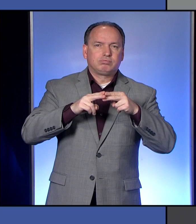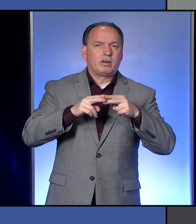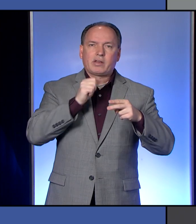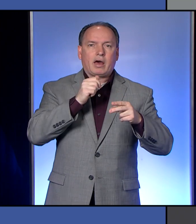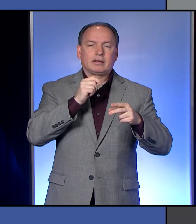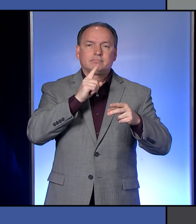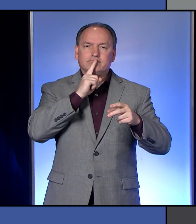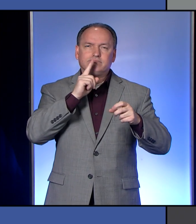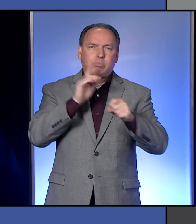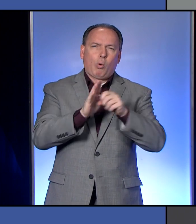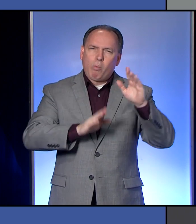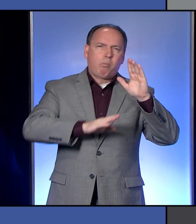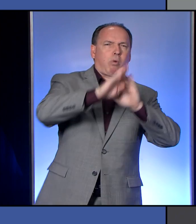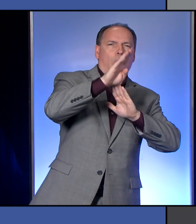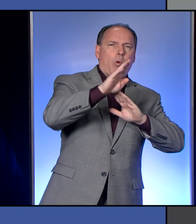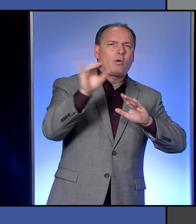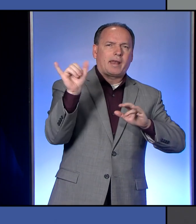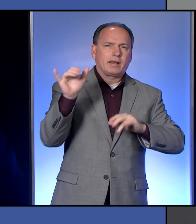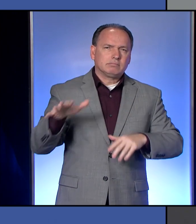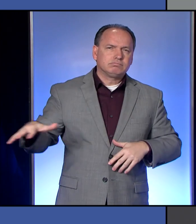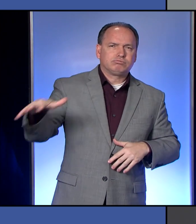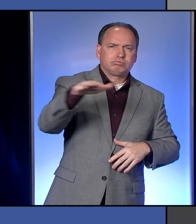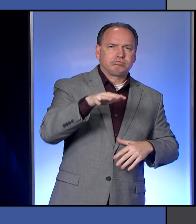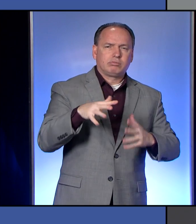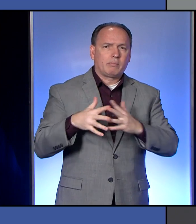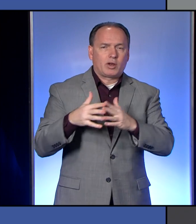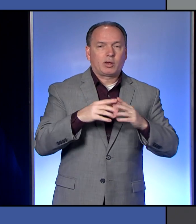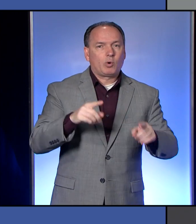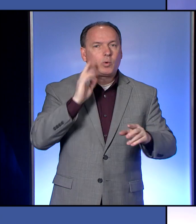seen across the nation, but I believe we'll see a spike.